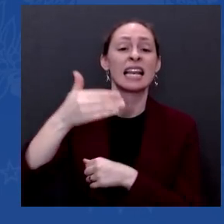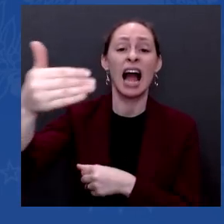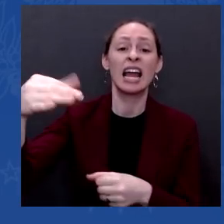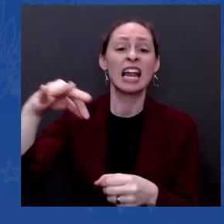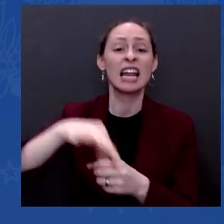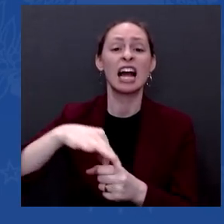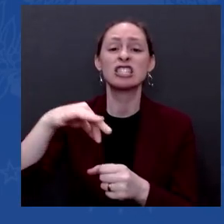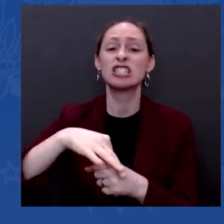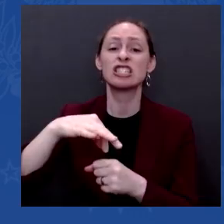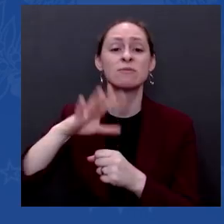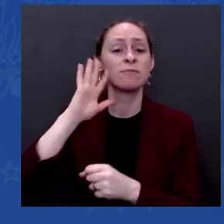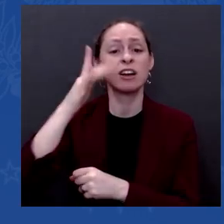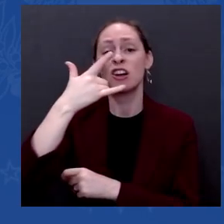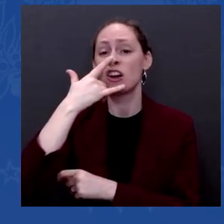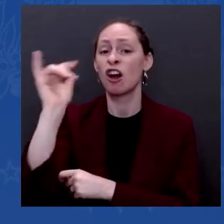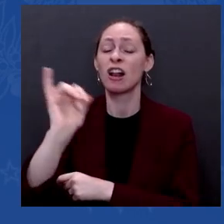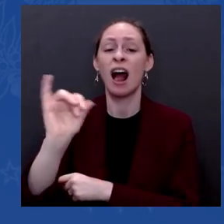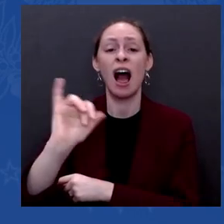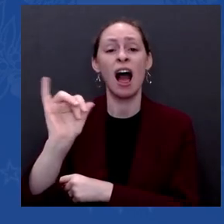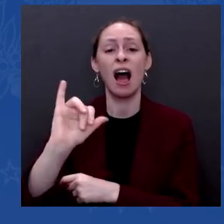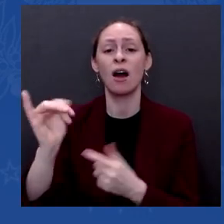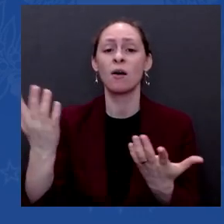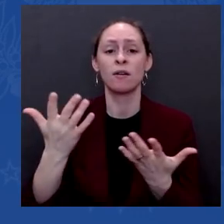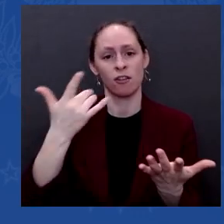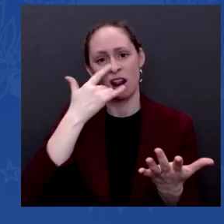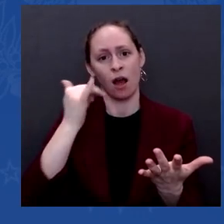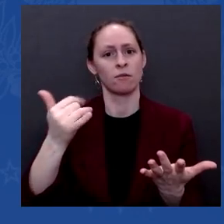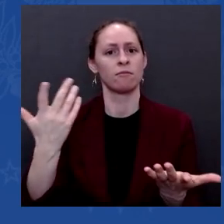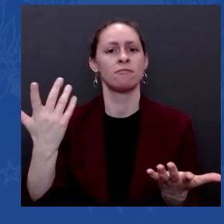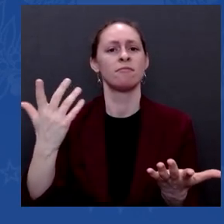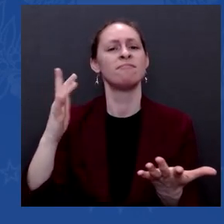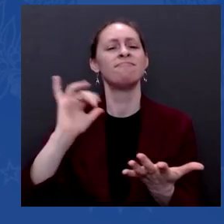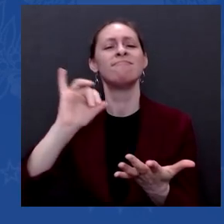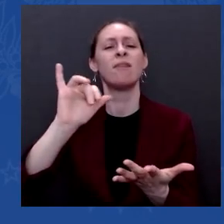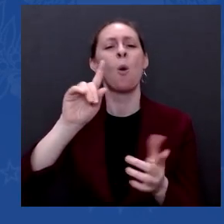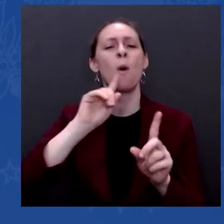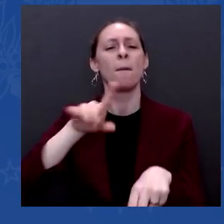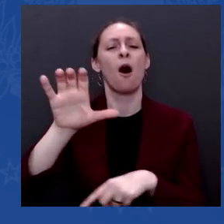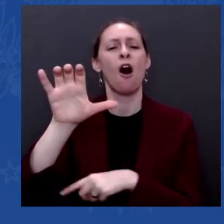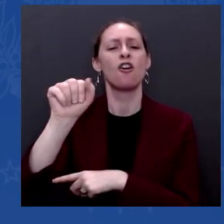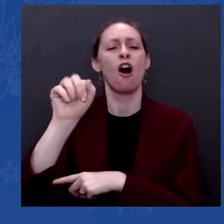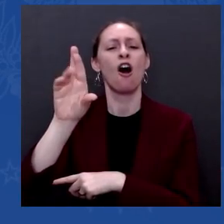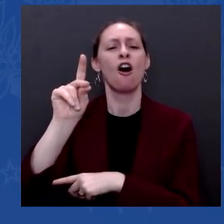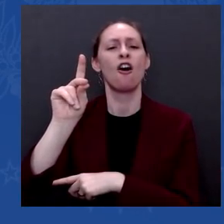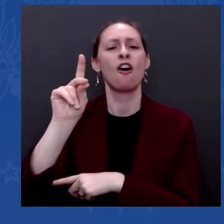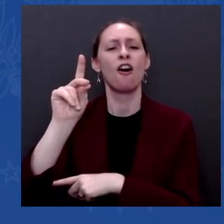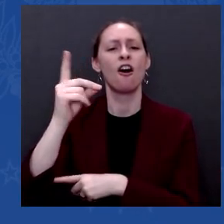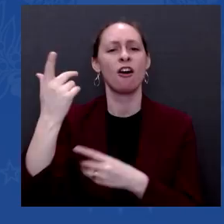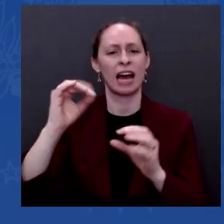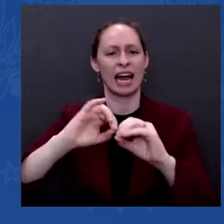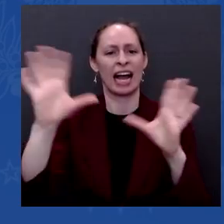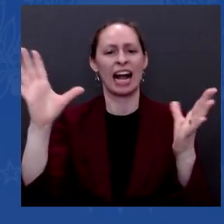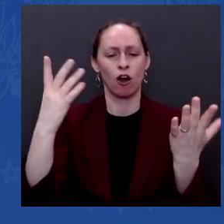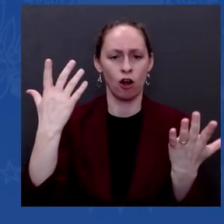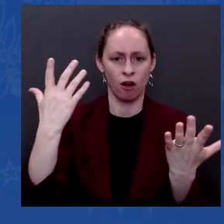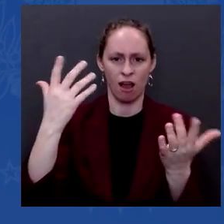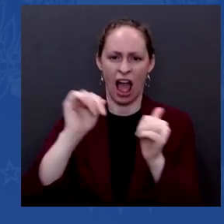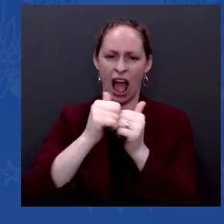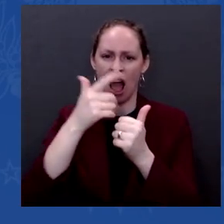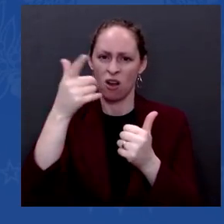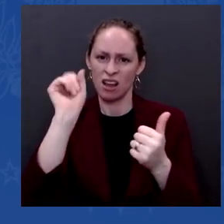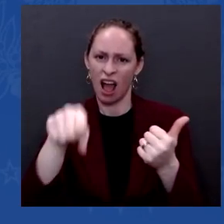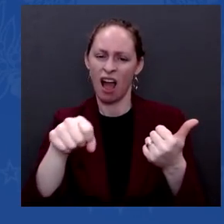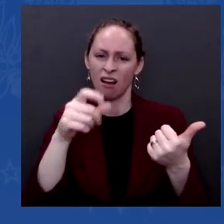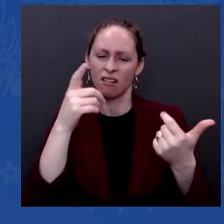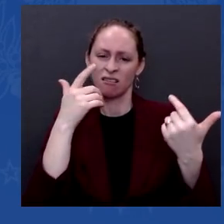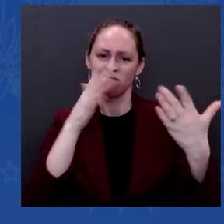Do you think that that's a fair way to look at it? And if so, how do you think that report card looks right now? I think the report card's going to look pretty